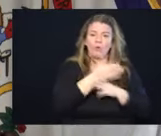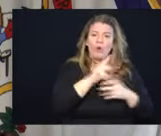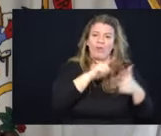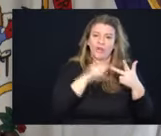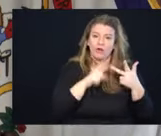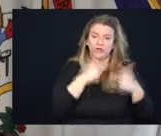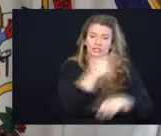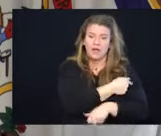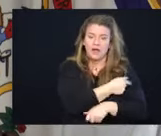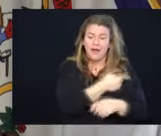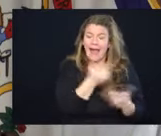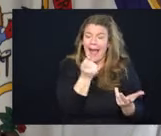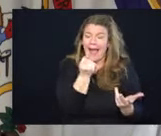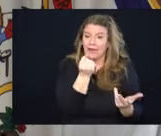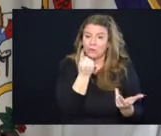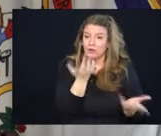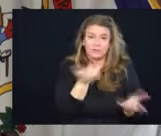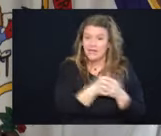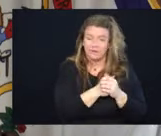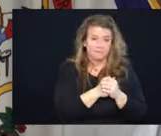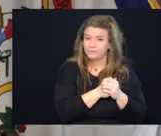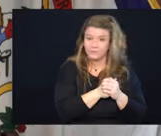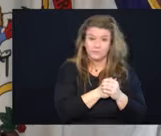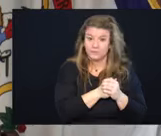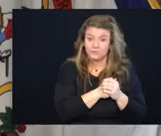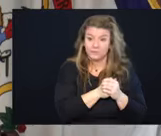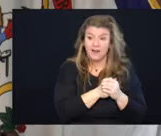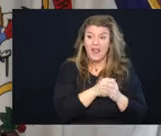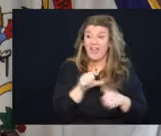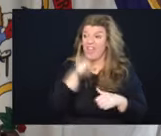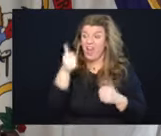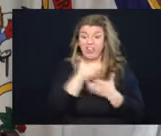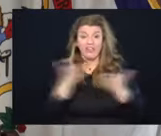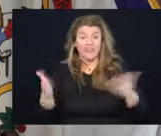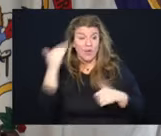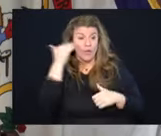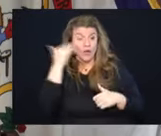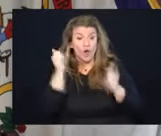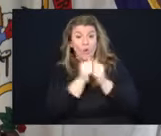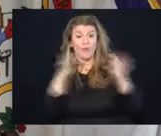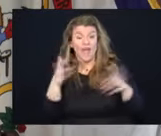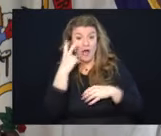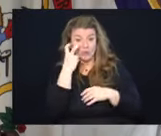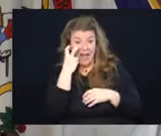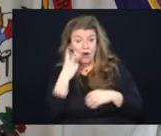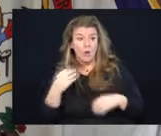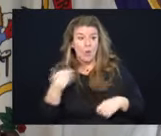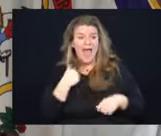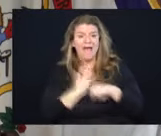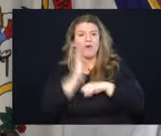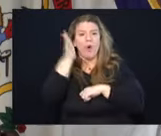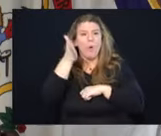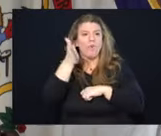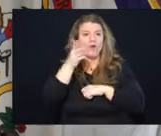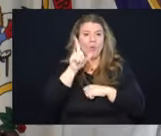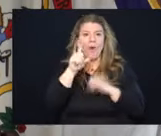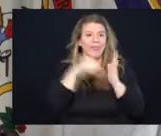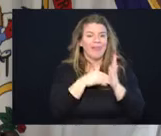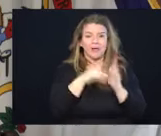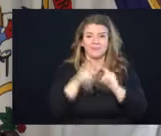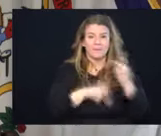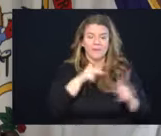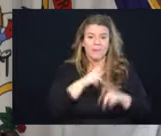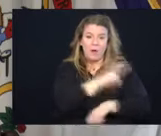I don't get that. And the other thing we know without any doubt that we've got over a hundred, over a thousand